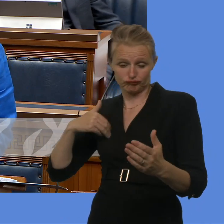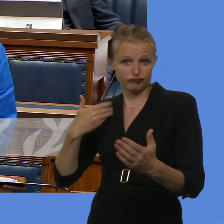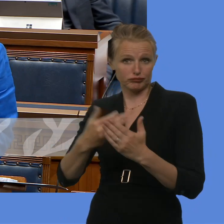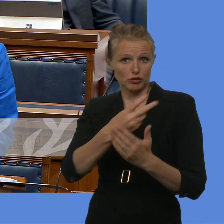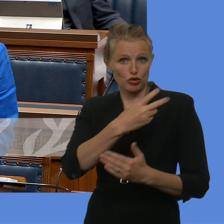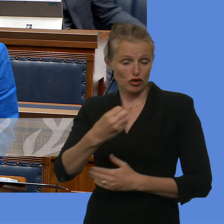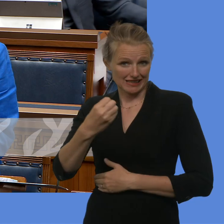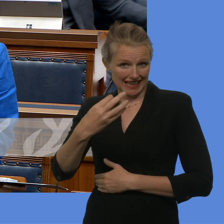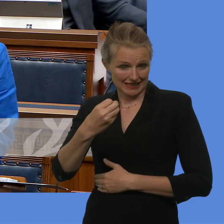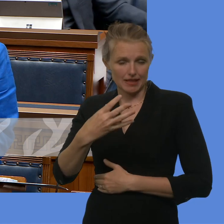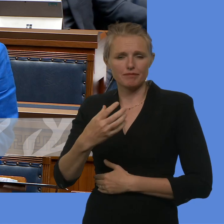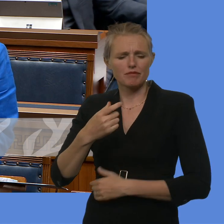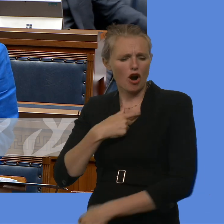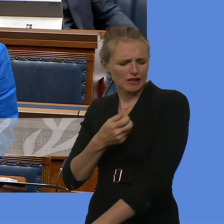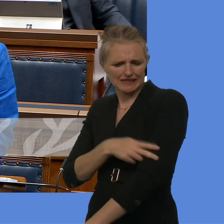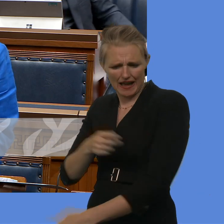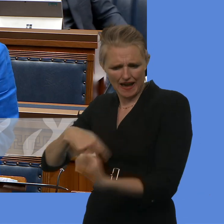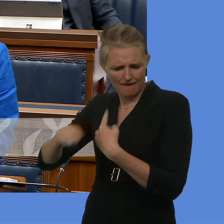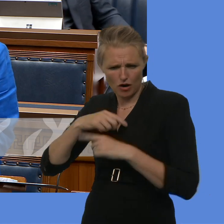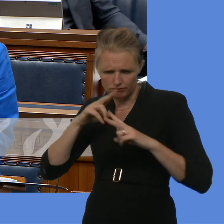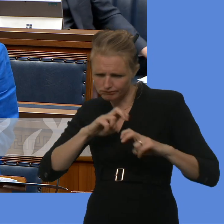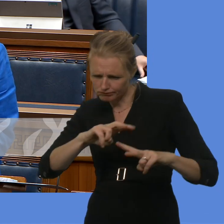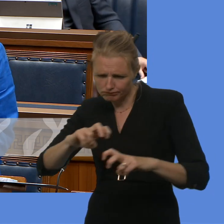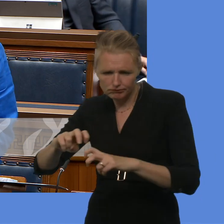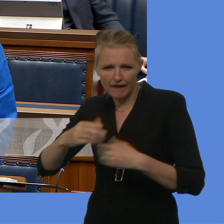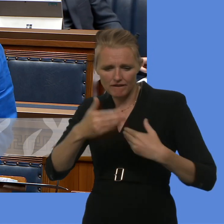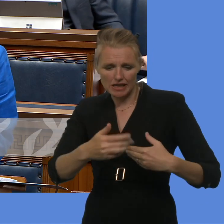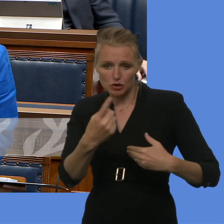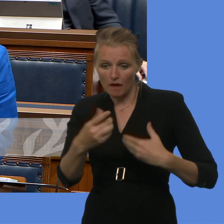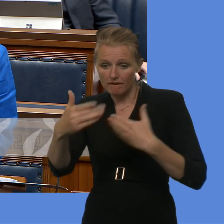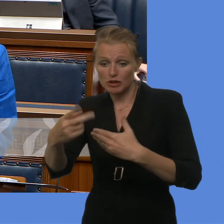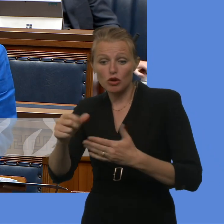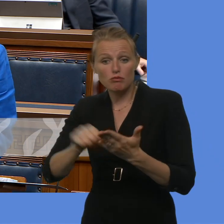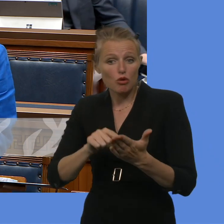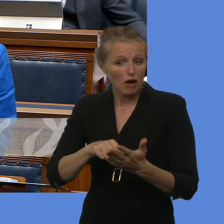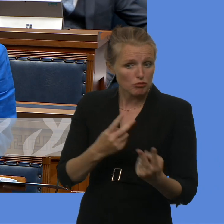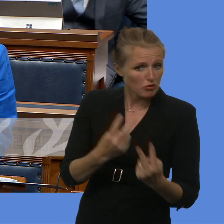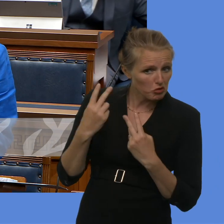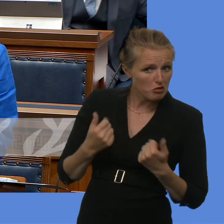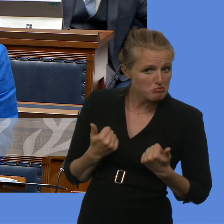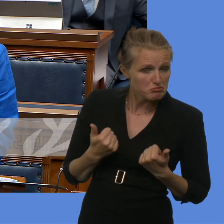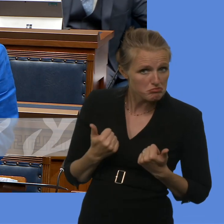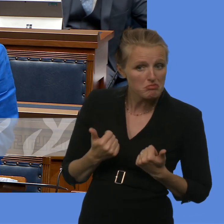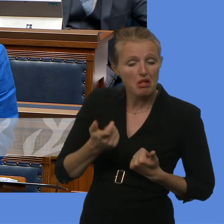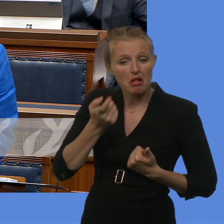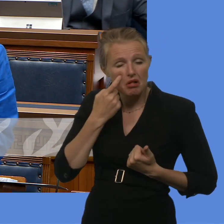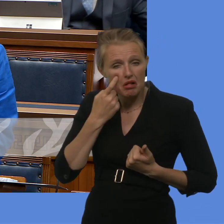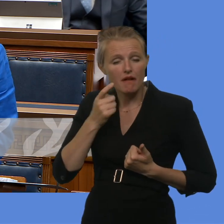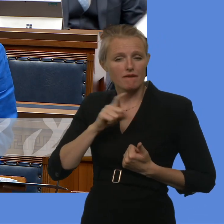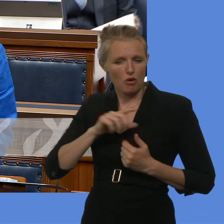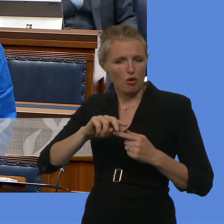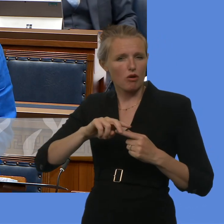a comprehensive review of phases one and two of the programme to inform planning and delivery of any future phase beyond March 2025,